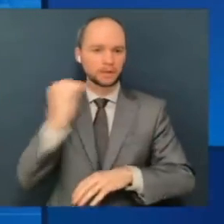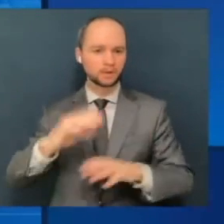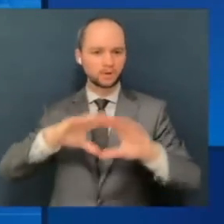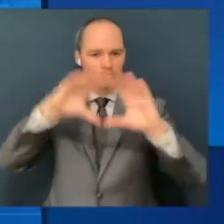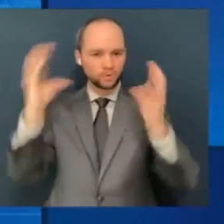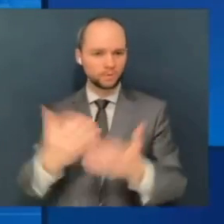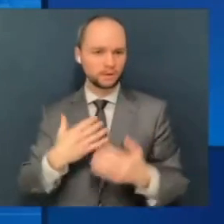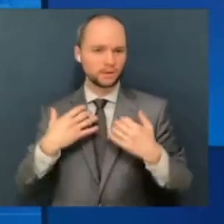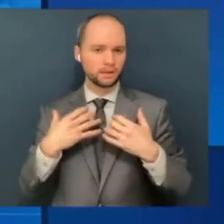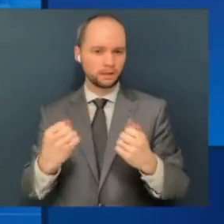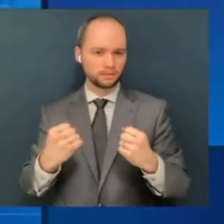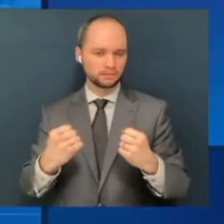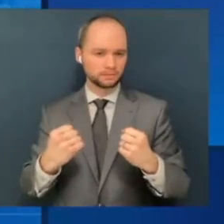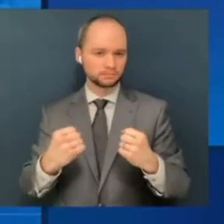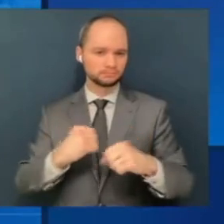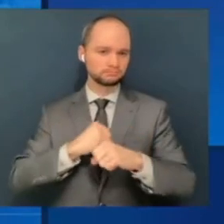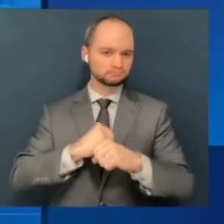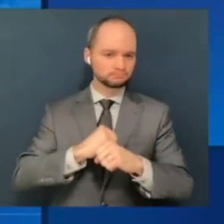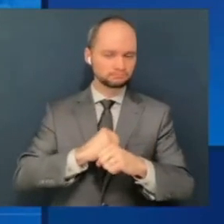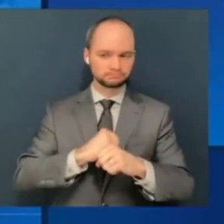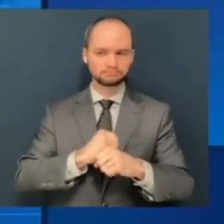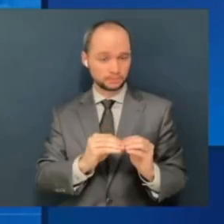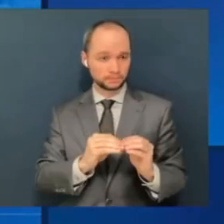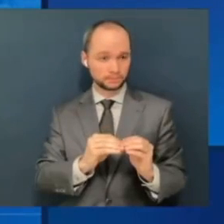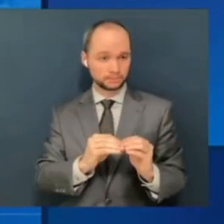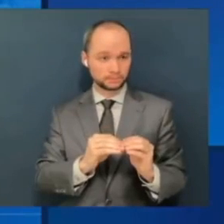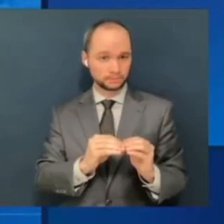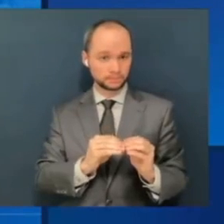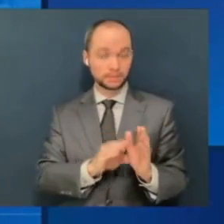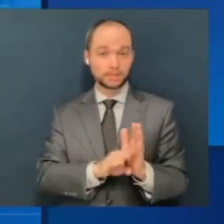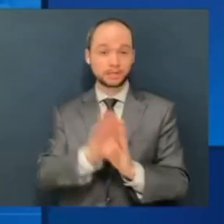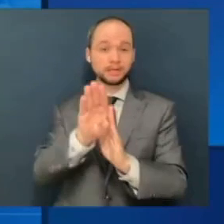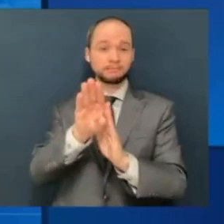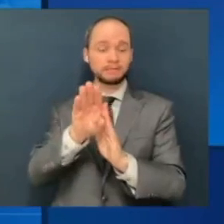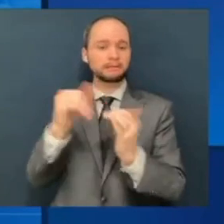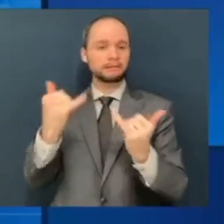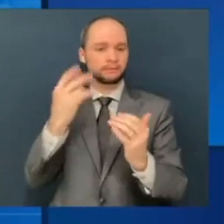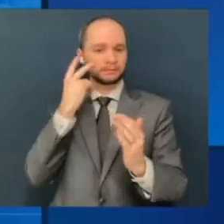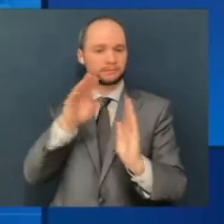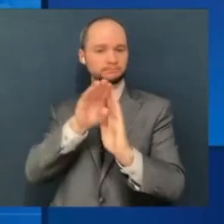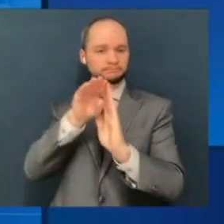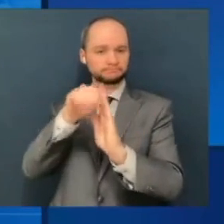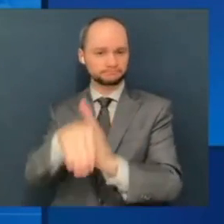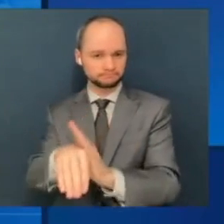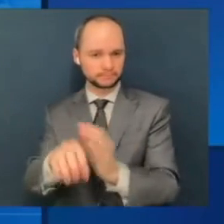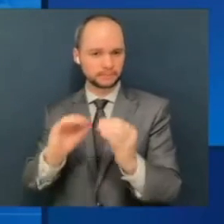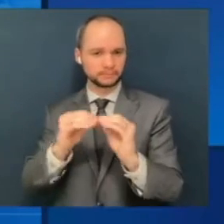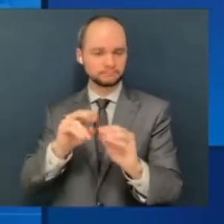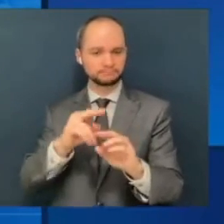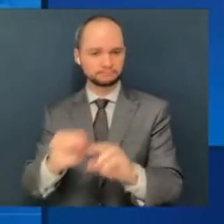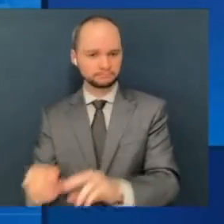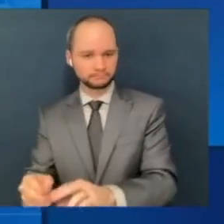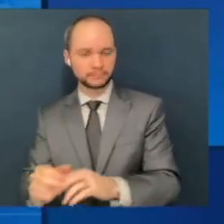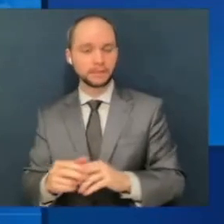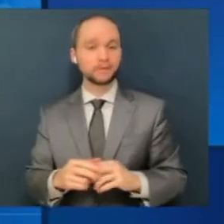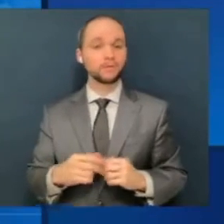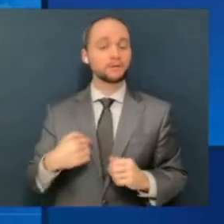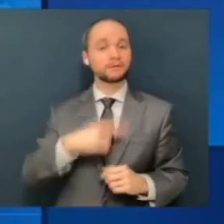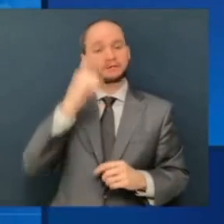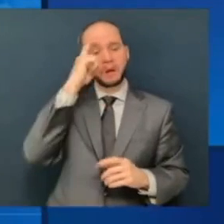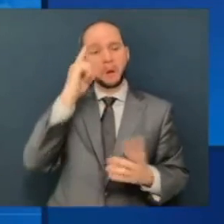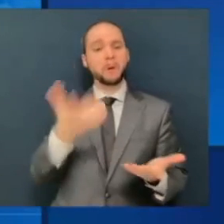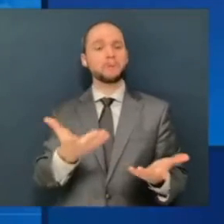Thank you, Madam Vice President. It's misguided to think this pandemic is over.